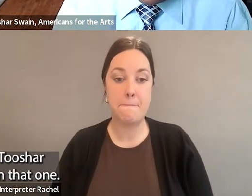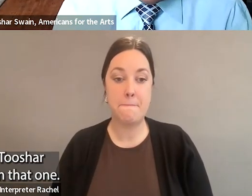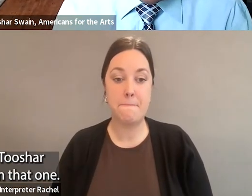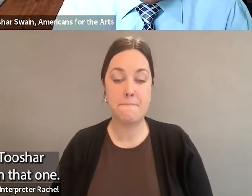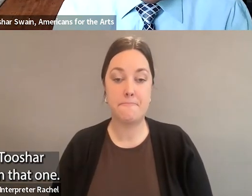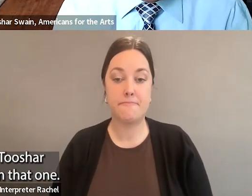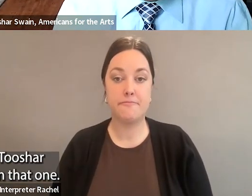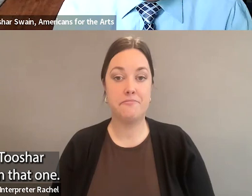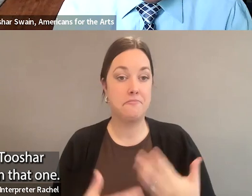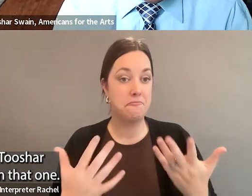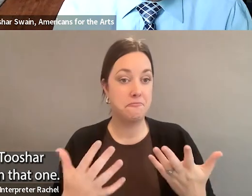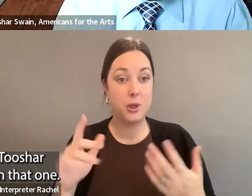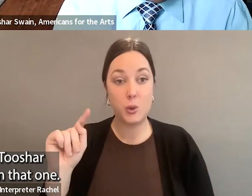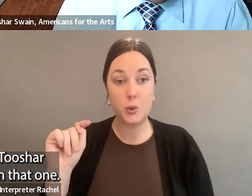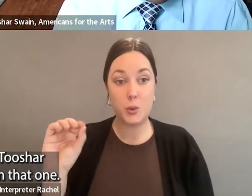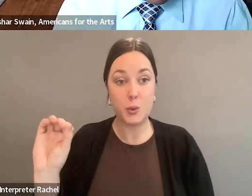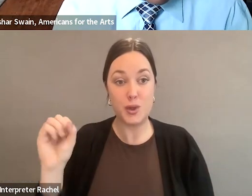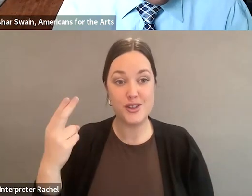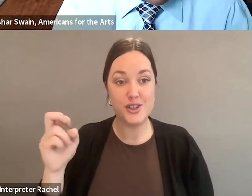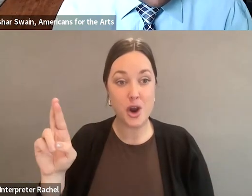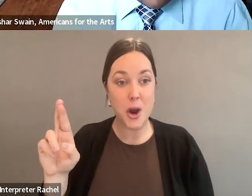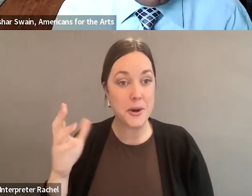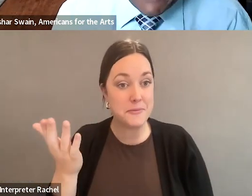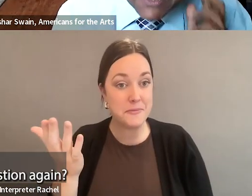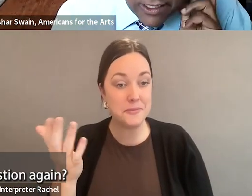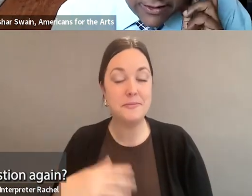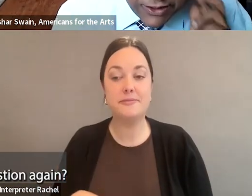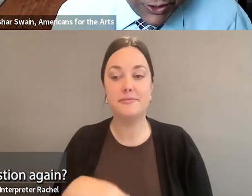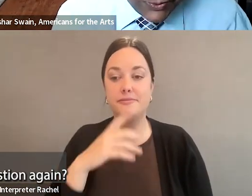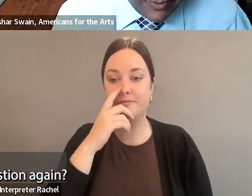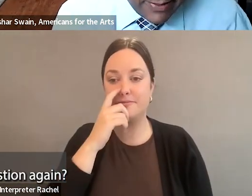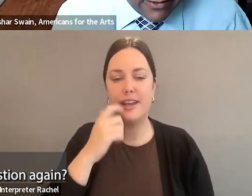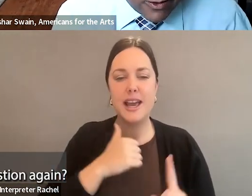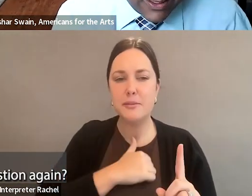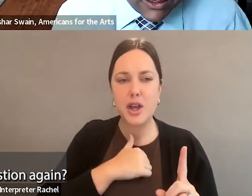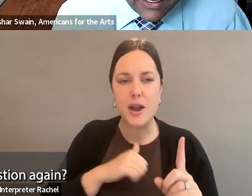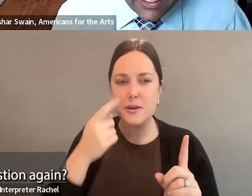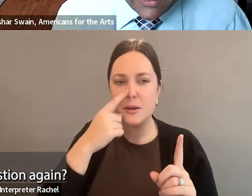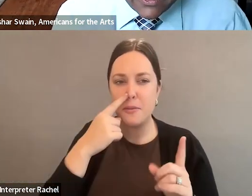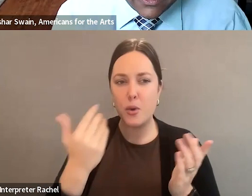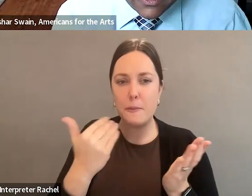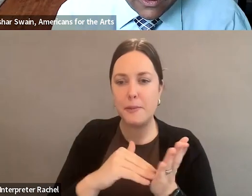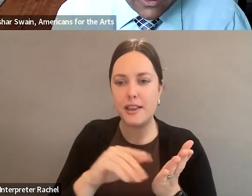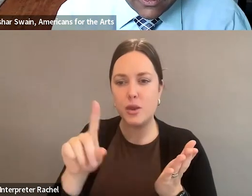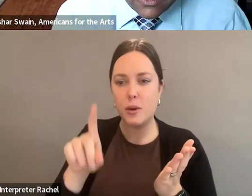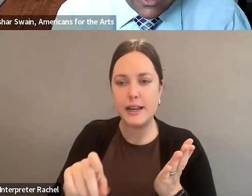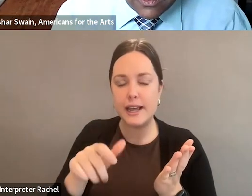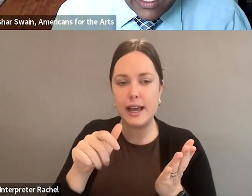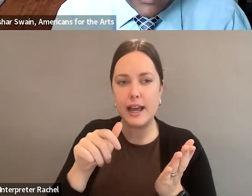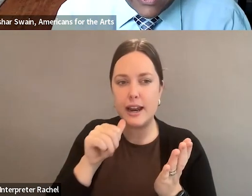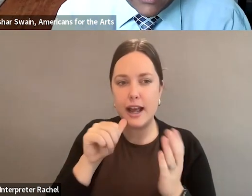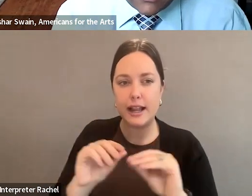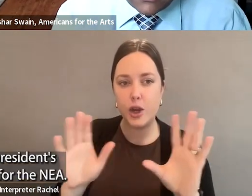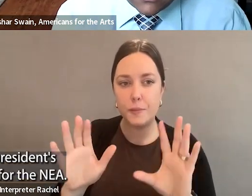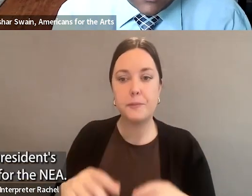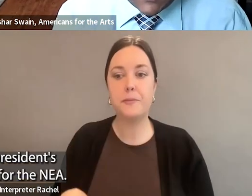That would probably, Tushar, do you have anything on that one? I'm sorry, could you repeat the question again? didn't- Sure.